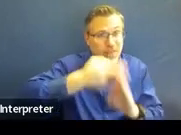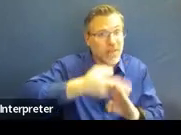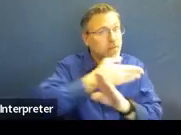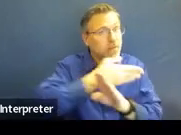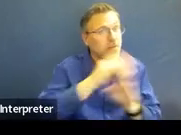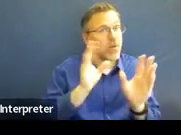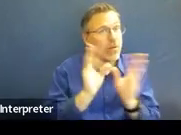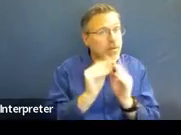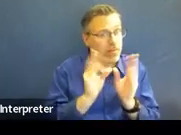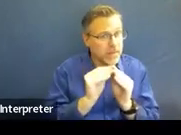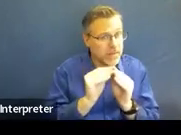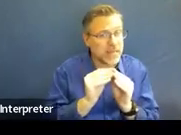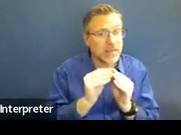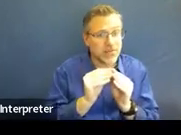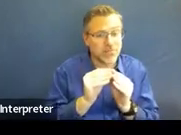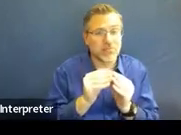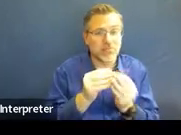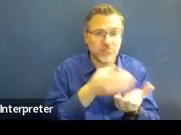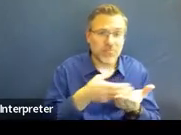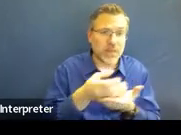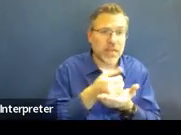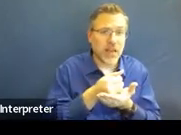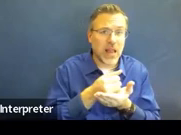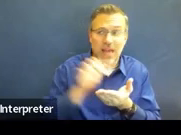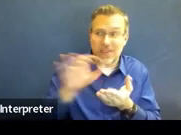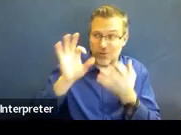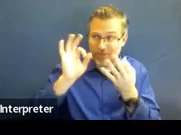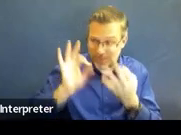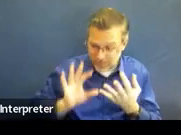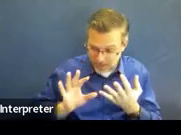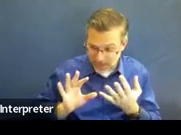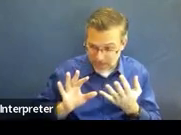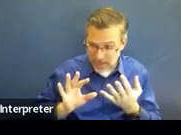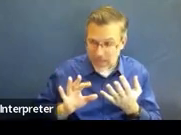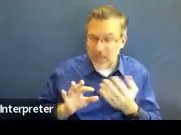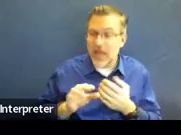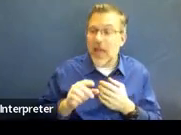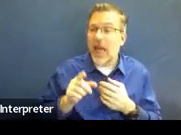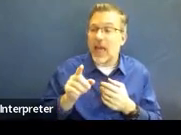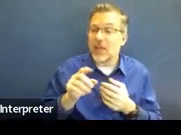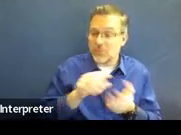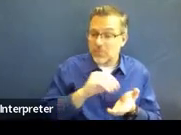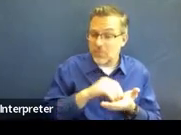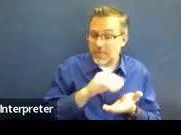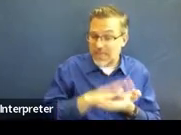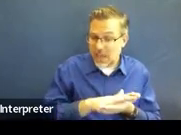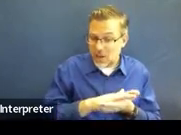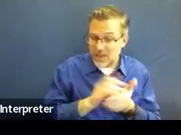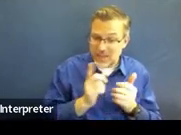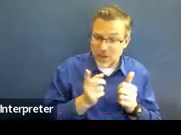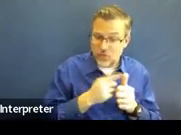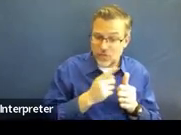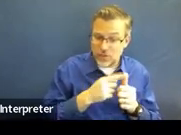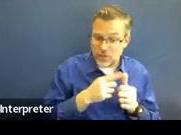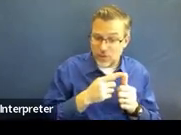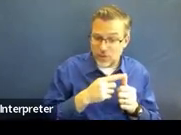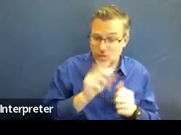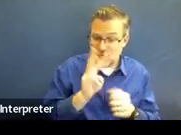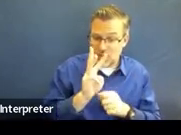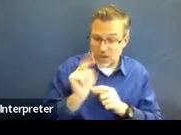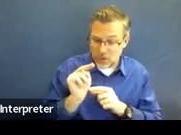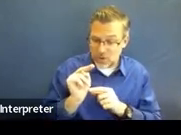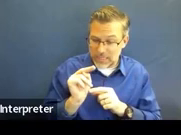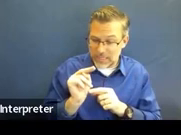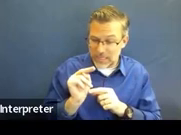got input from them and it was captured in that original written notice, even though they didn't attend the meeting, but you had talked to them